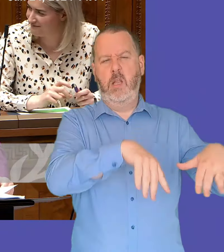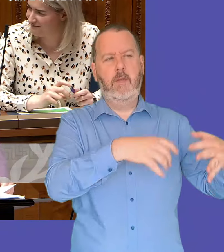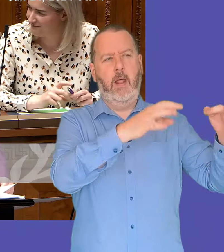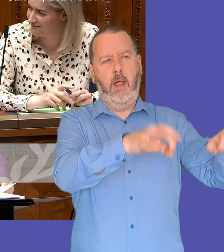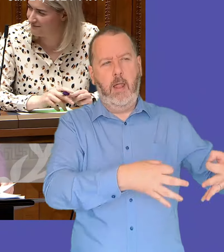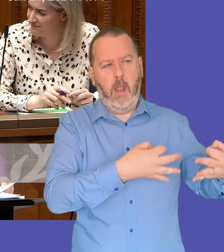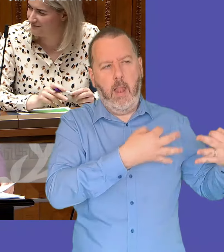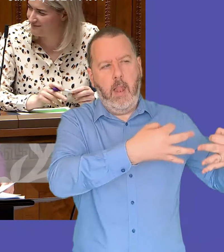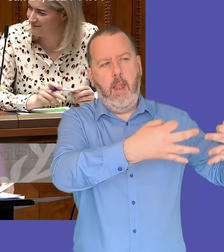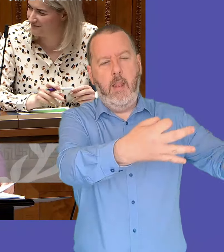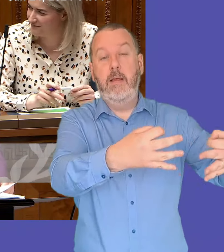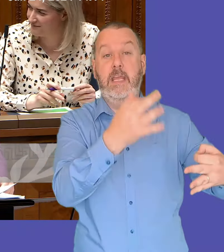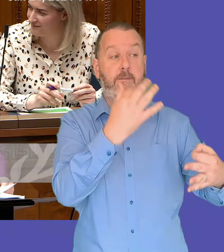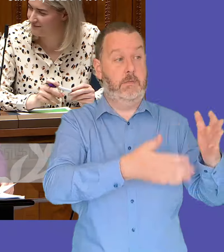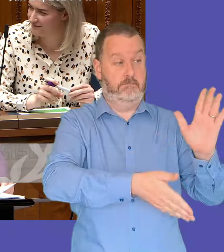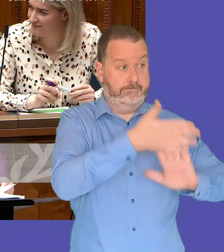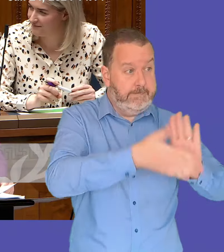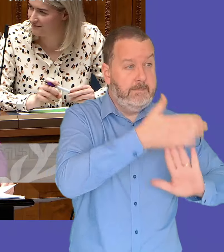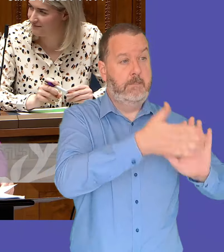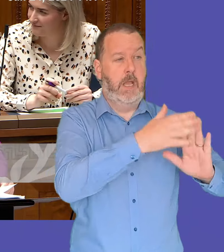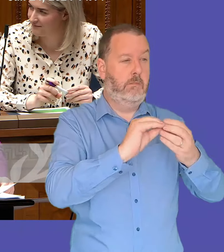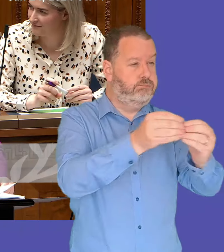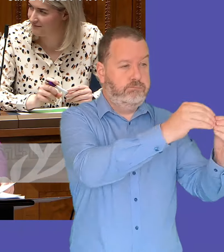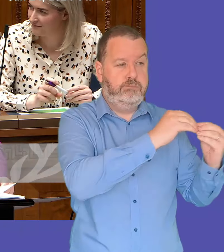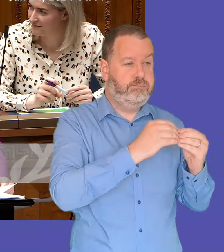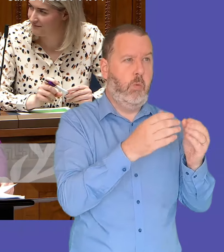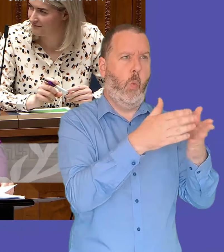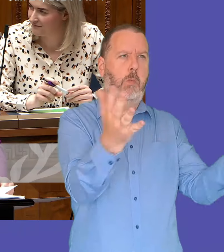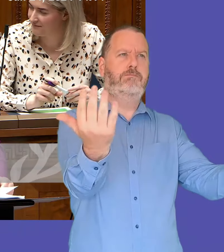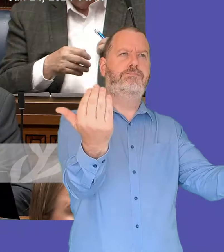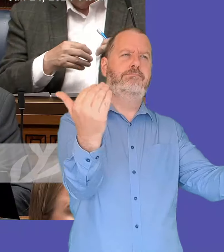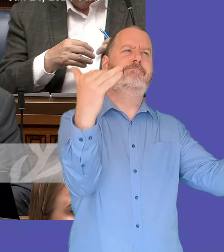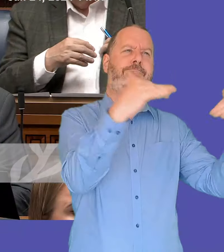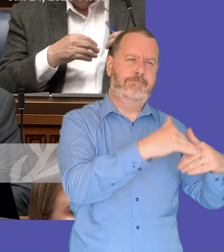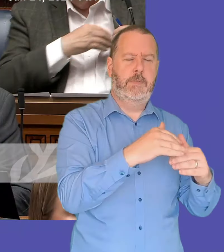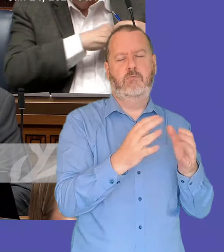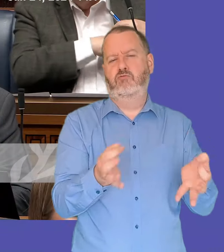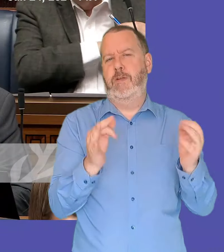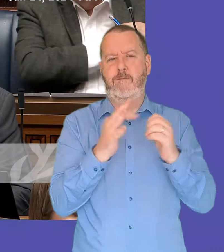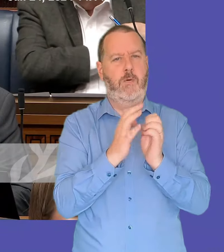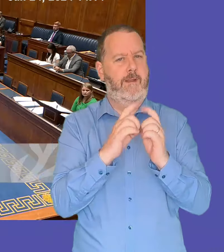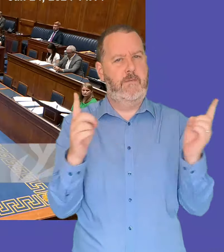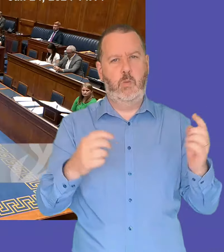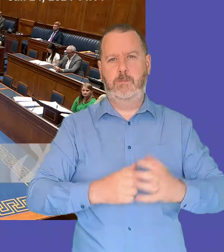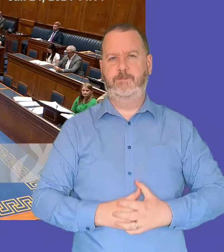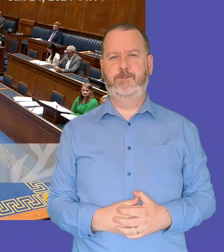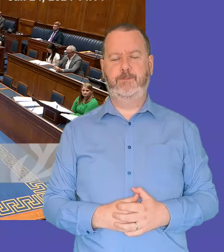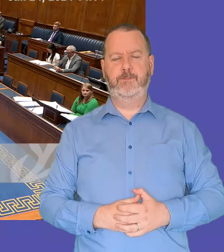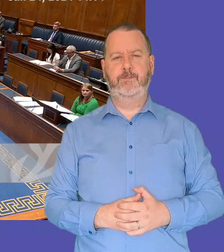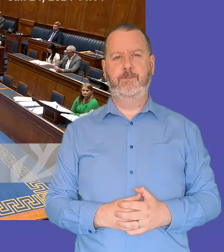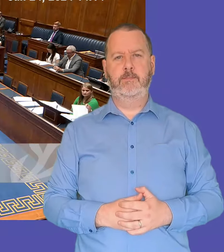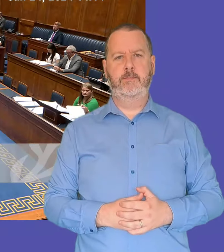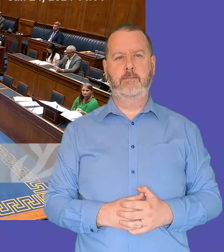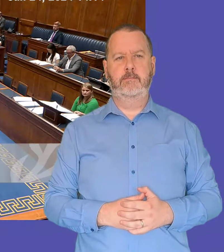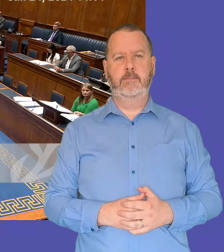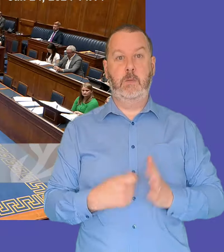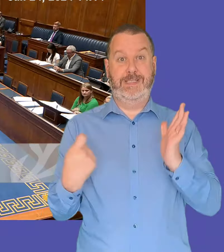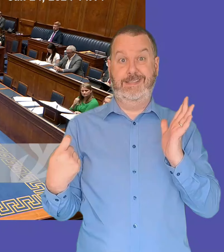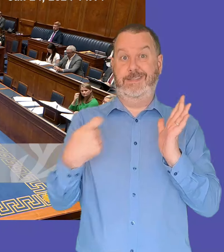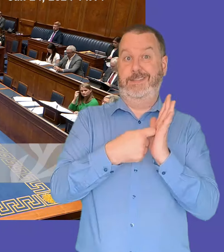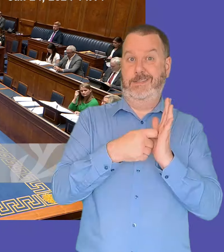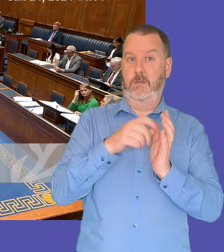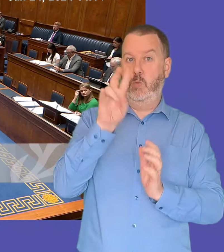mlk site will work for everyone and i want to work with the deputy first minister to see that happen call david honeyford for supplementary